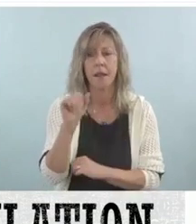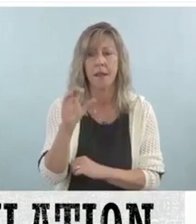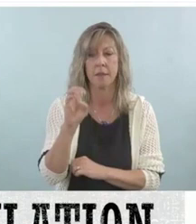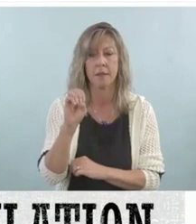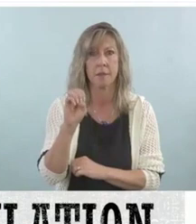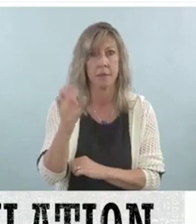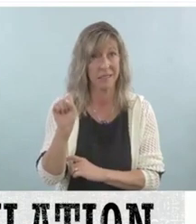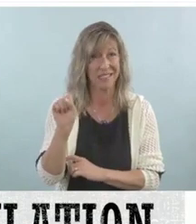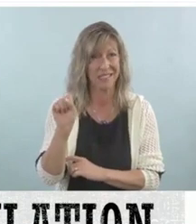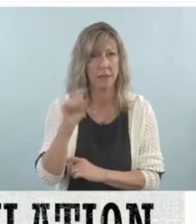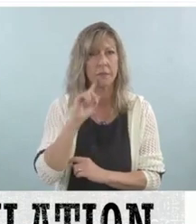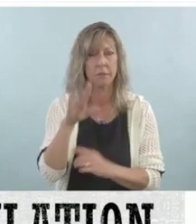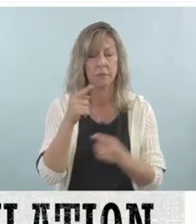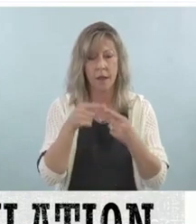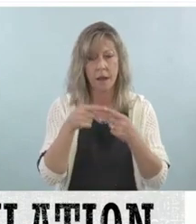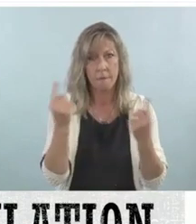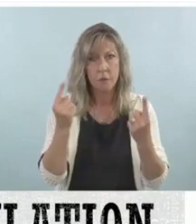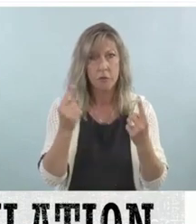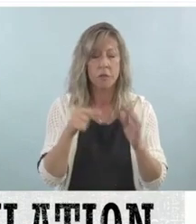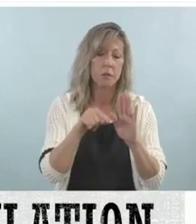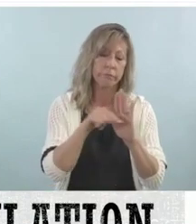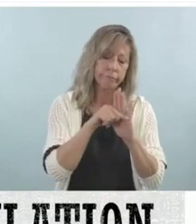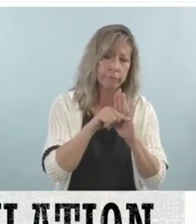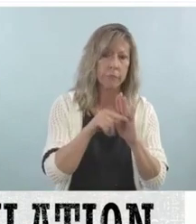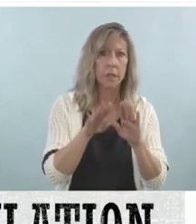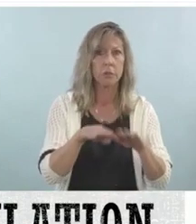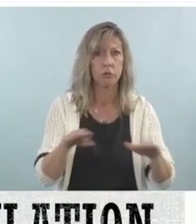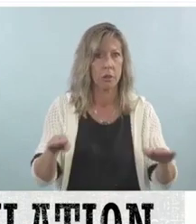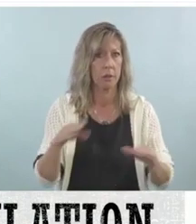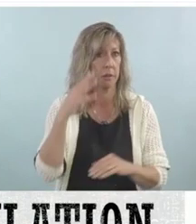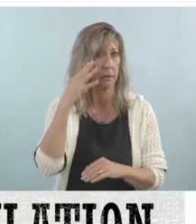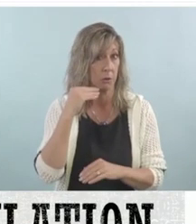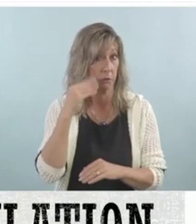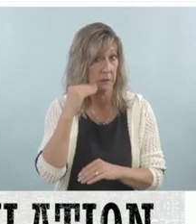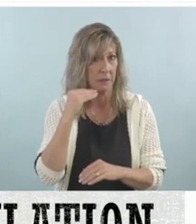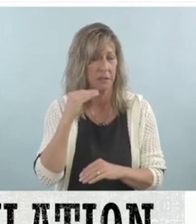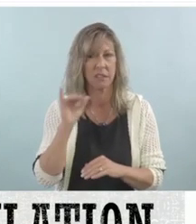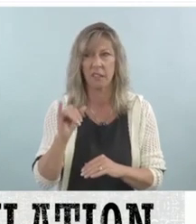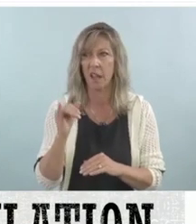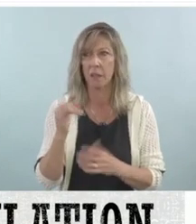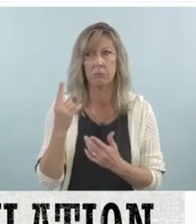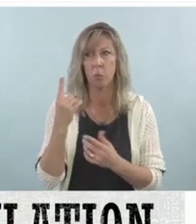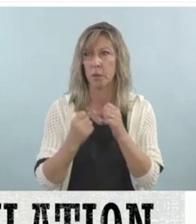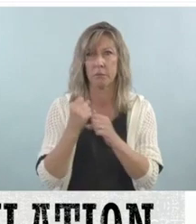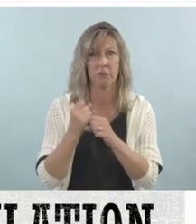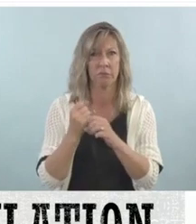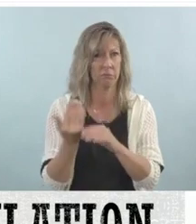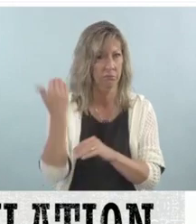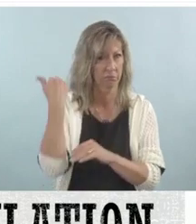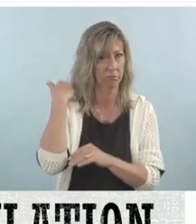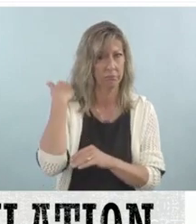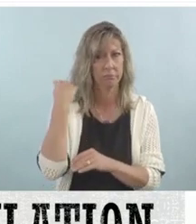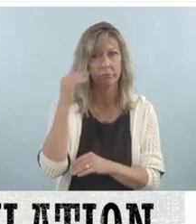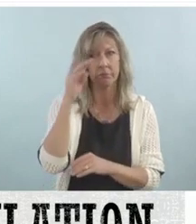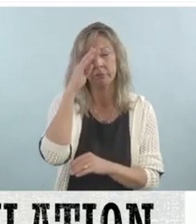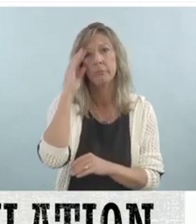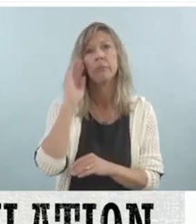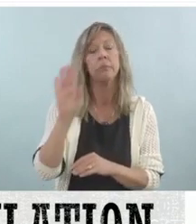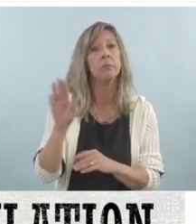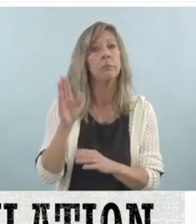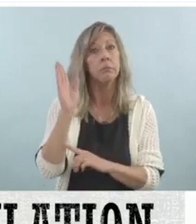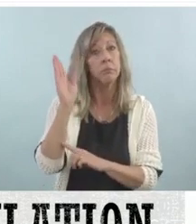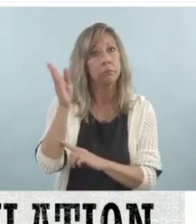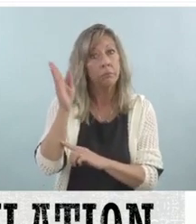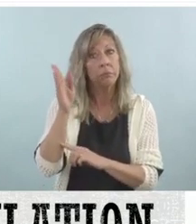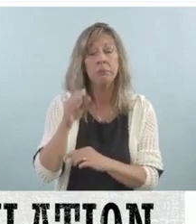Childhood Experiences, over a year ago. And this presentation and the information contained in